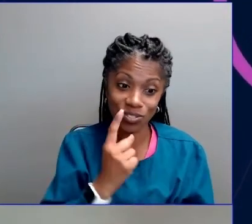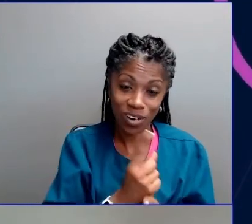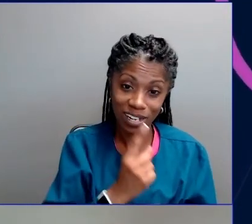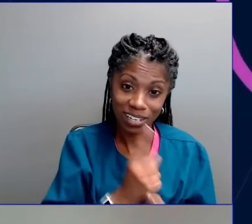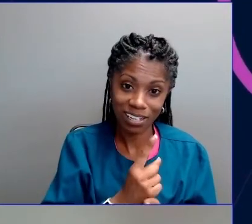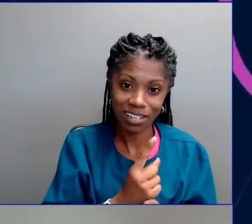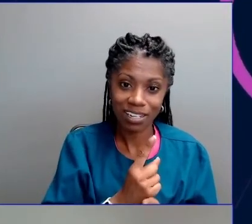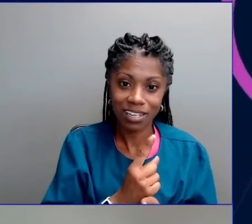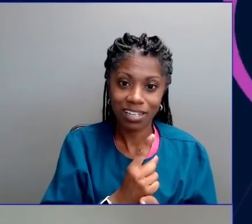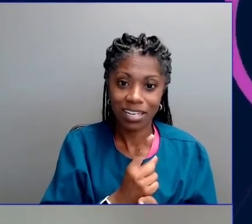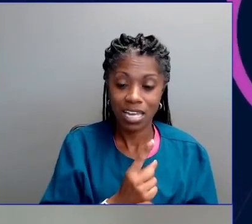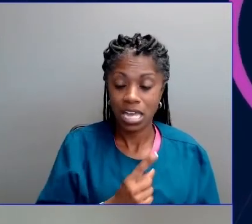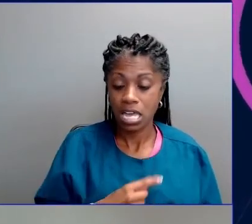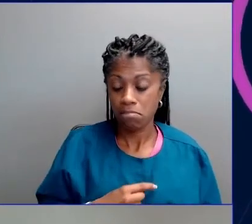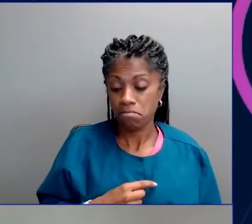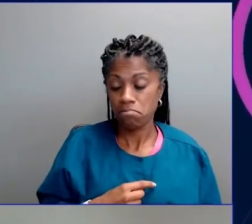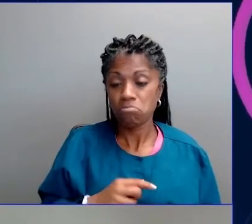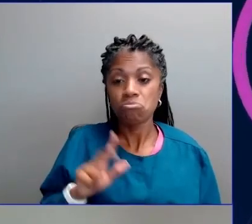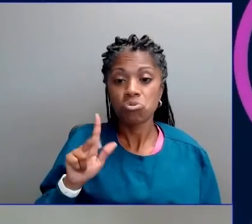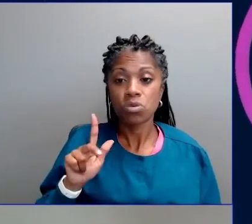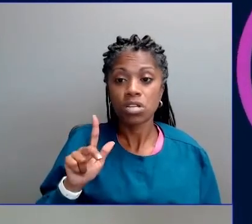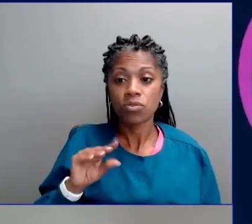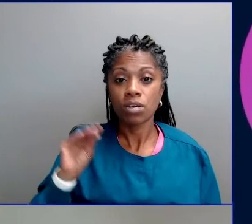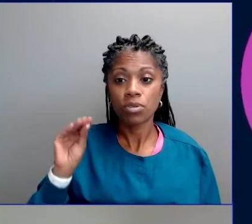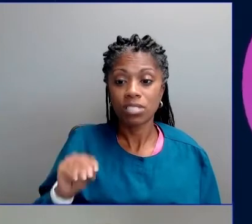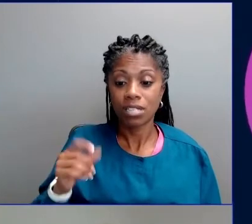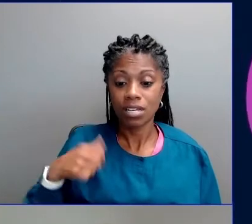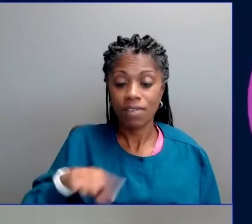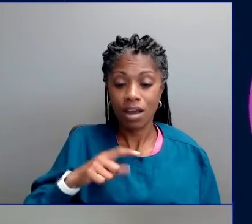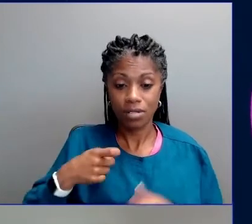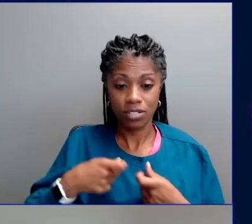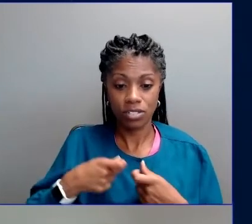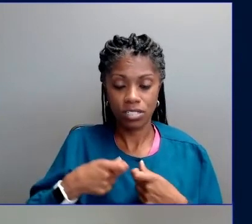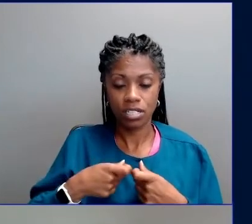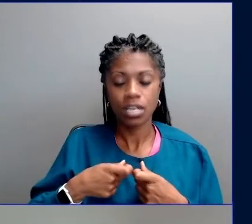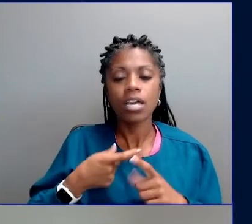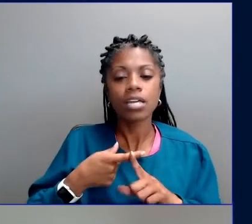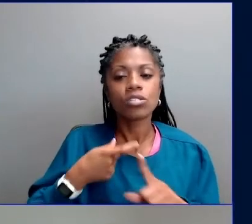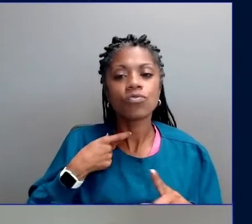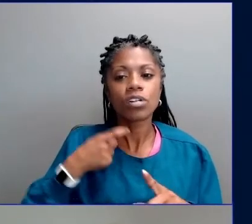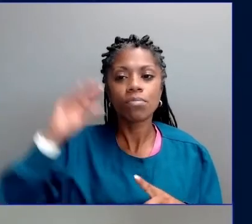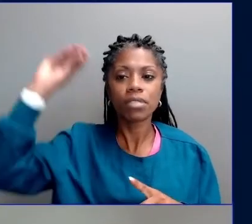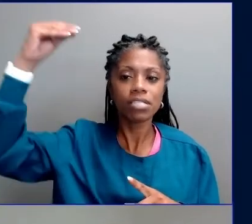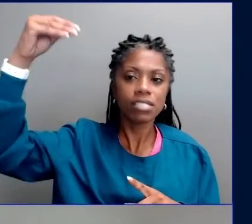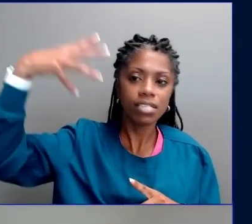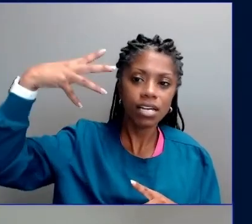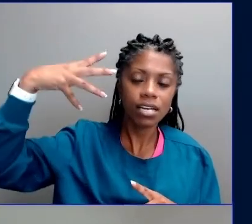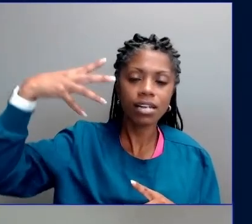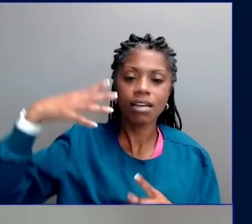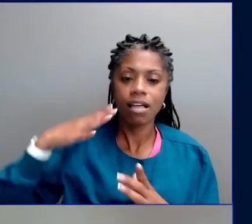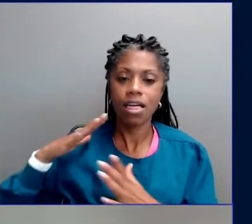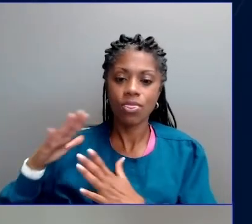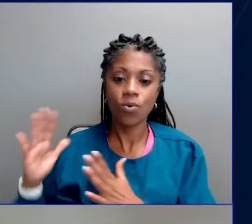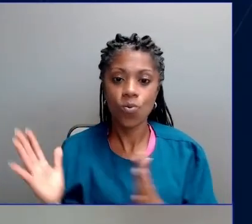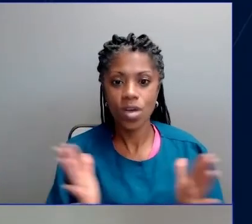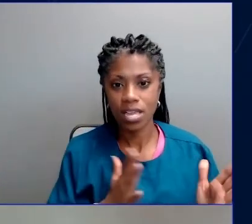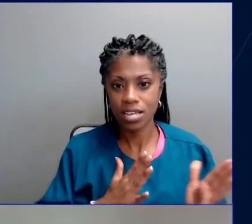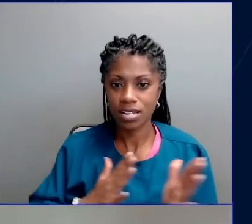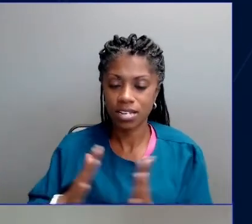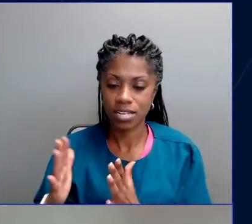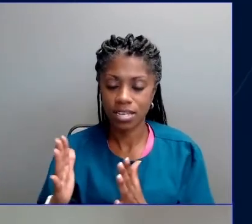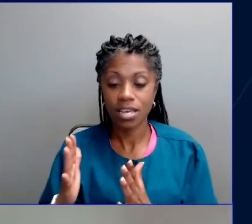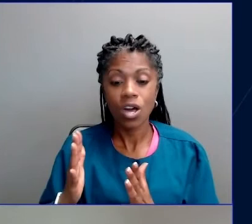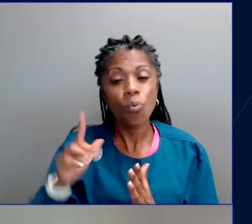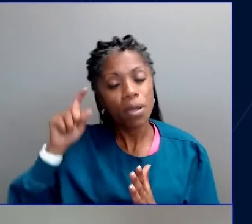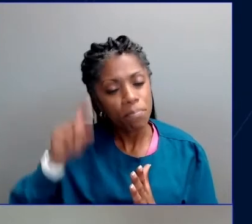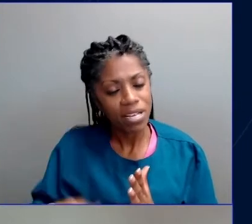% of our electricity comes from wind and sun as well. The world is changing. And if we realize how quickly it's changing and